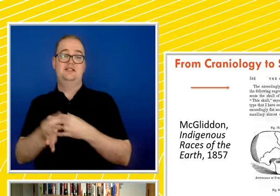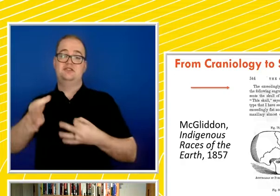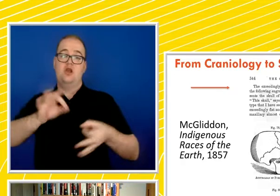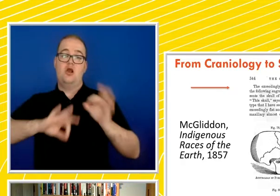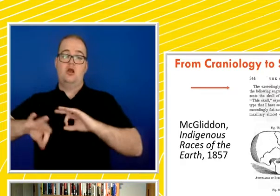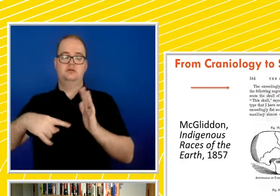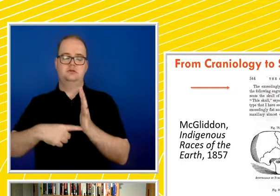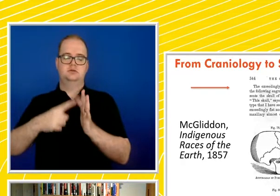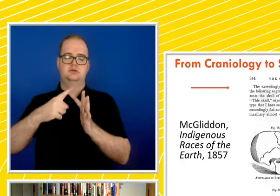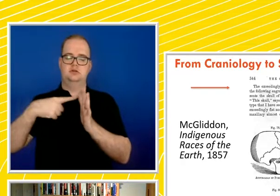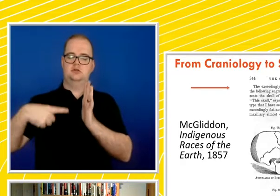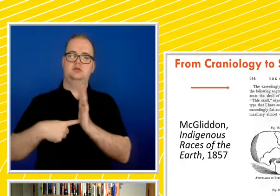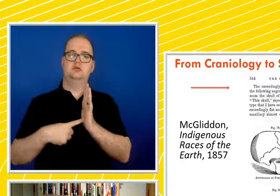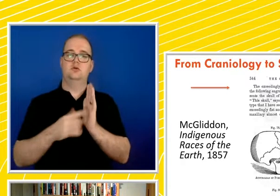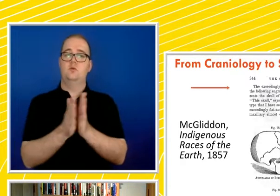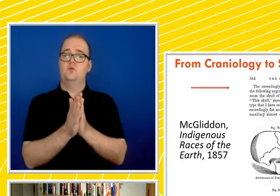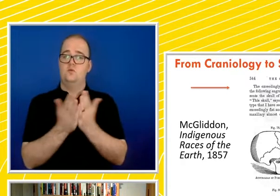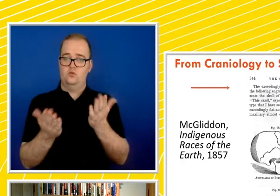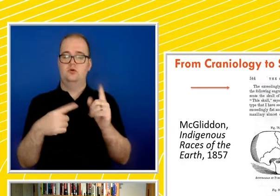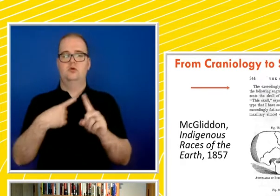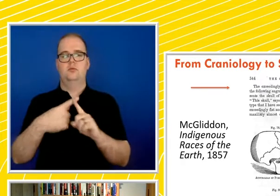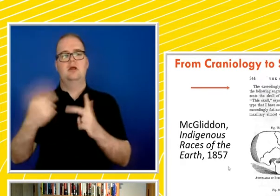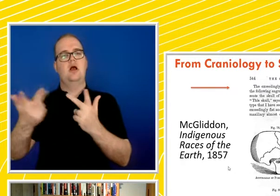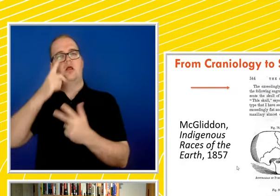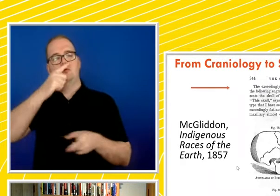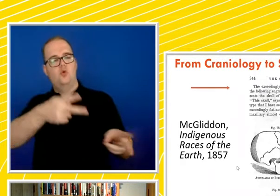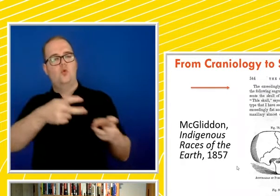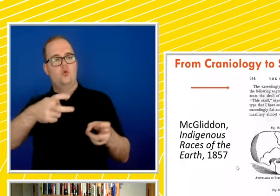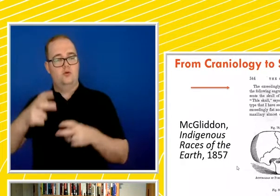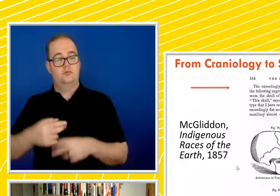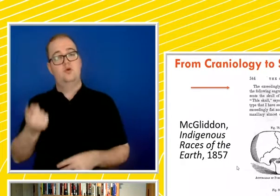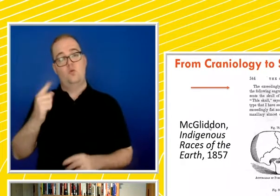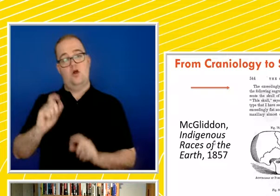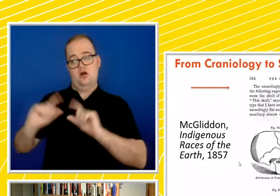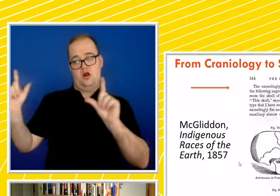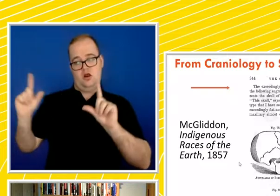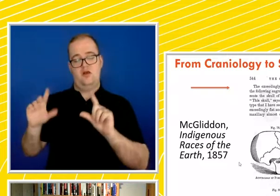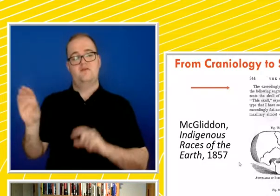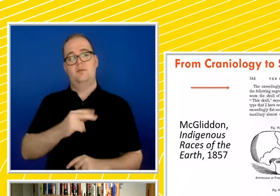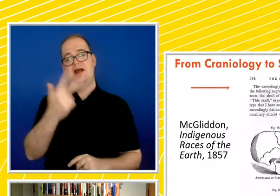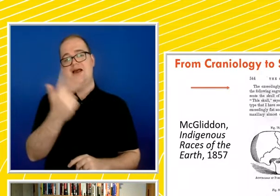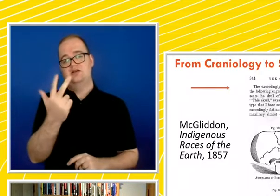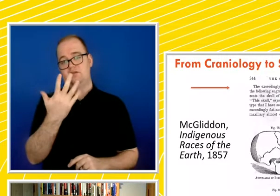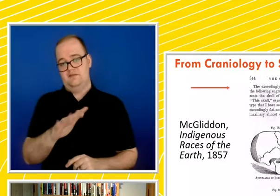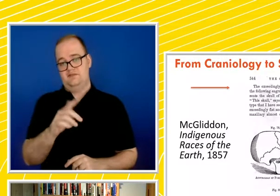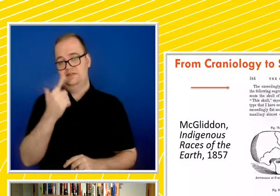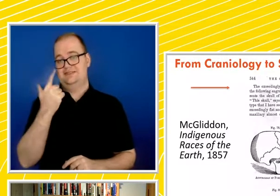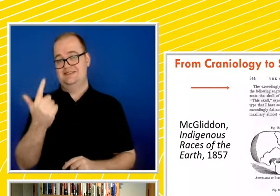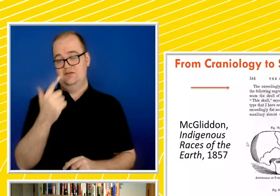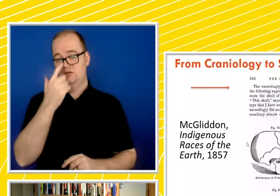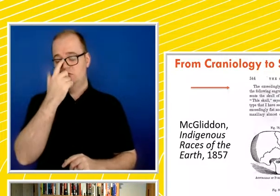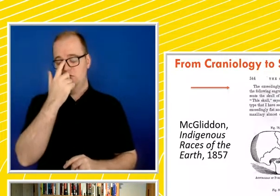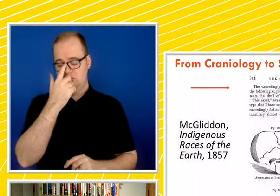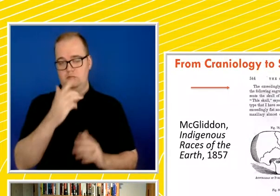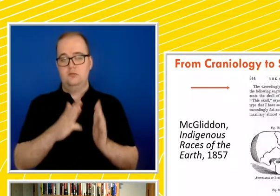collections around the world. So this is one from 1857, Glidden, and Morton's